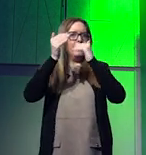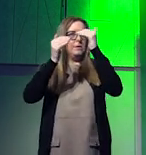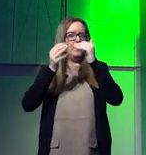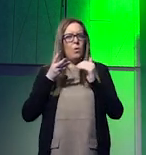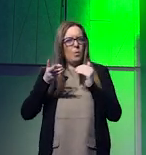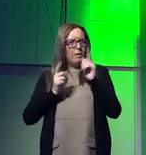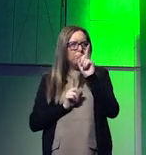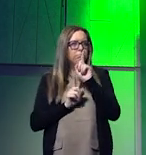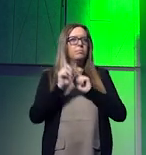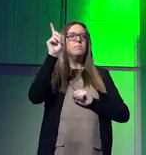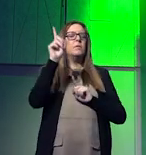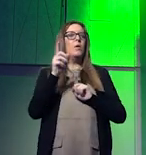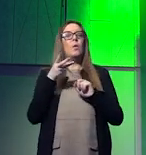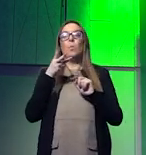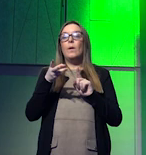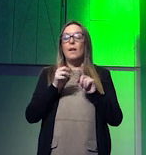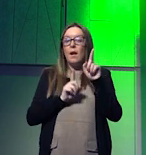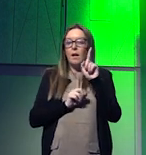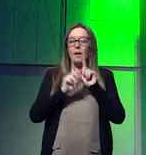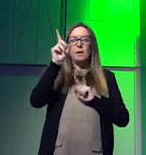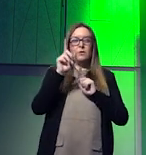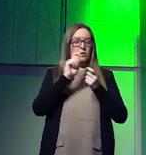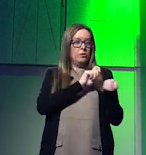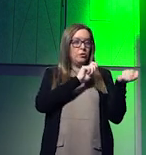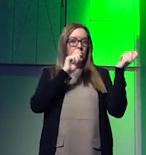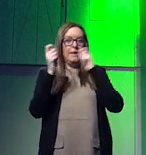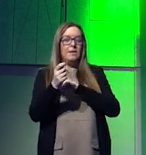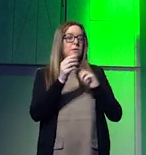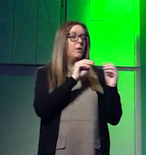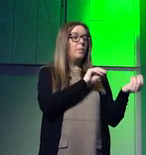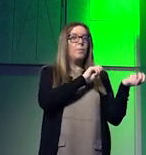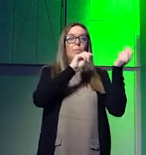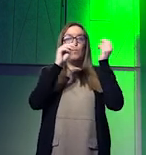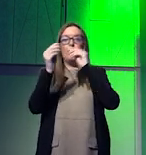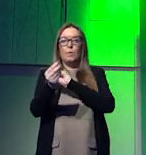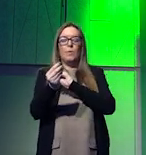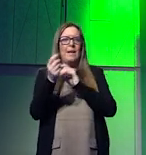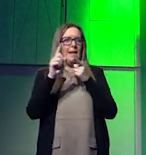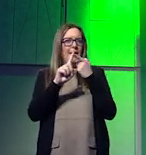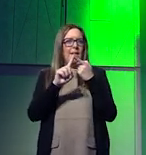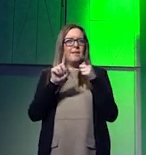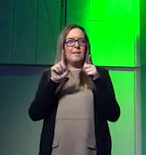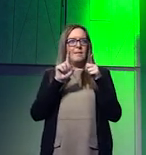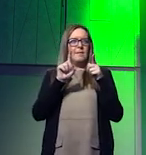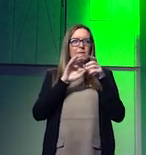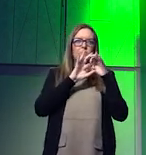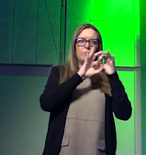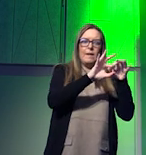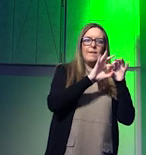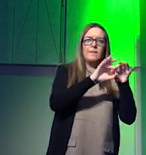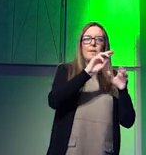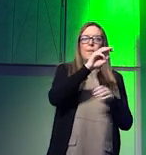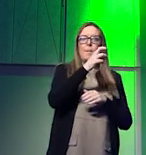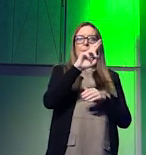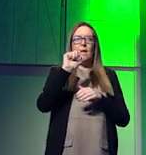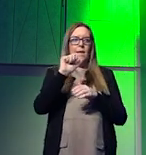anthropolitic in the sense that we will accelerate the movement of climate niches and the relative sort of, you know, power balance